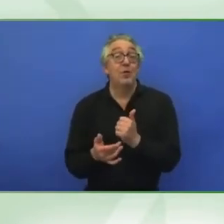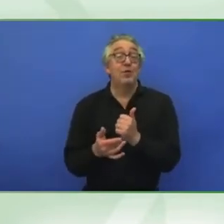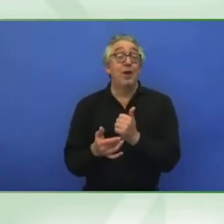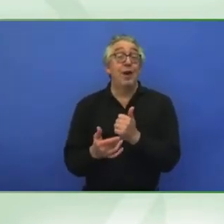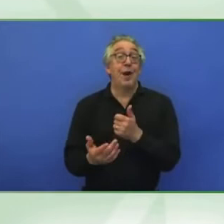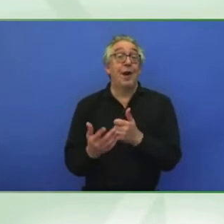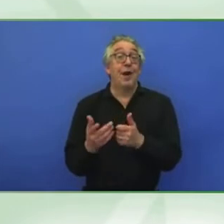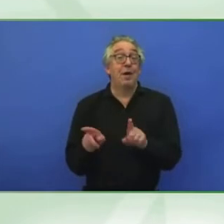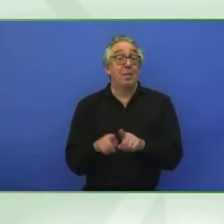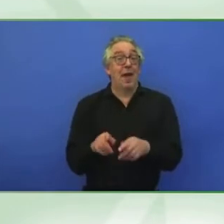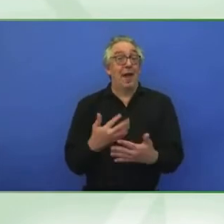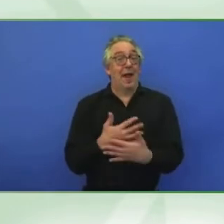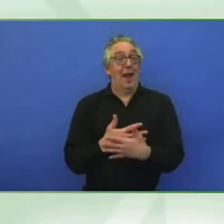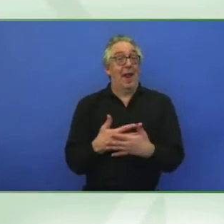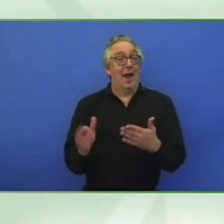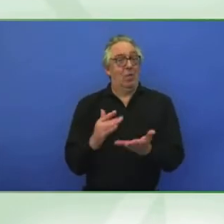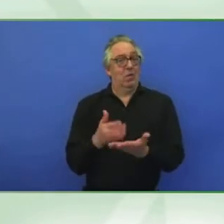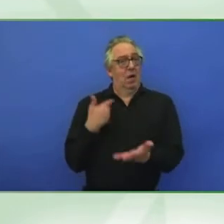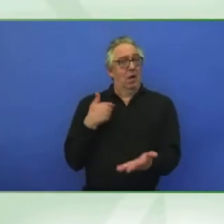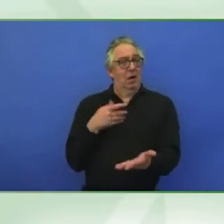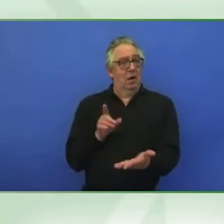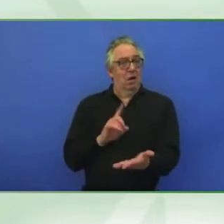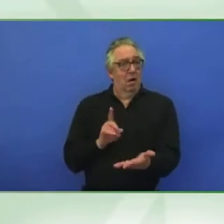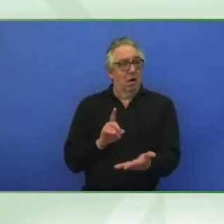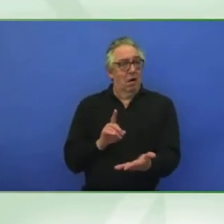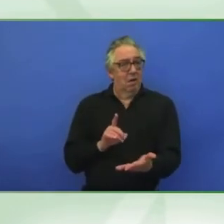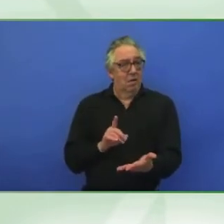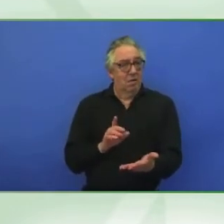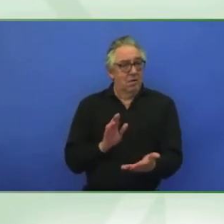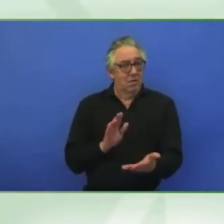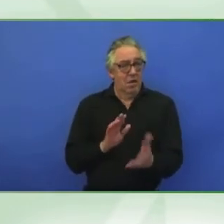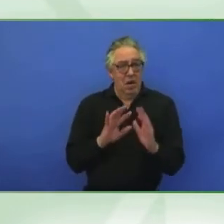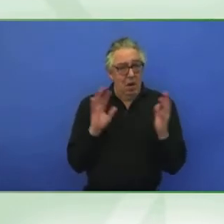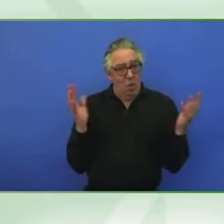non-English speakers or